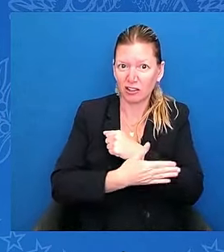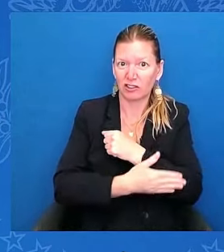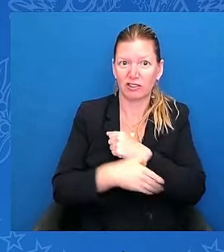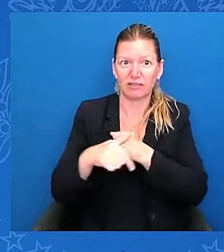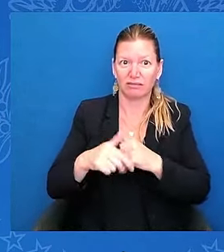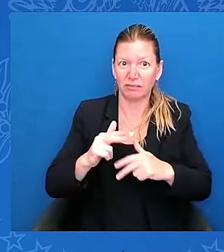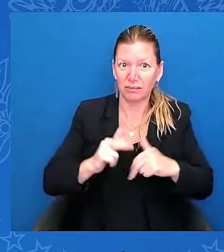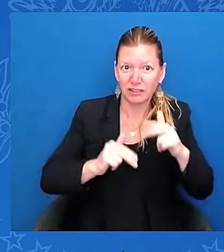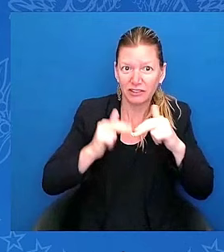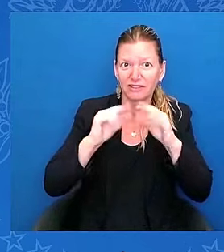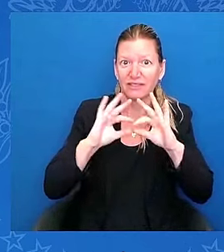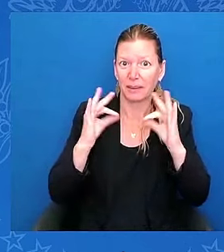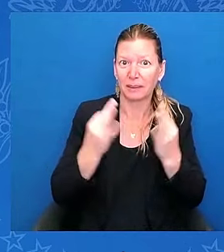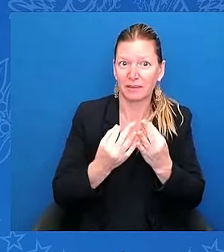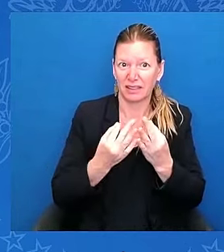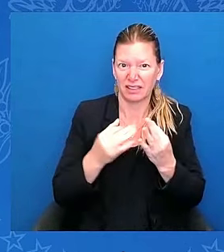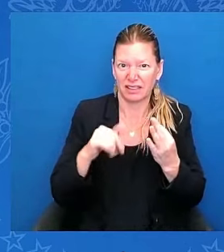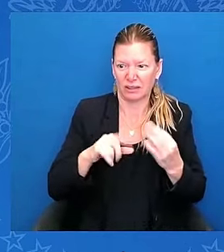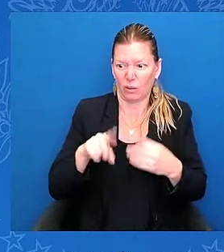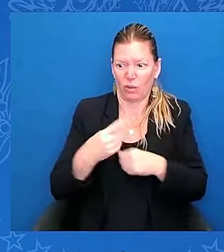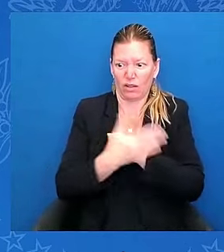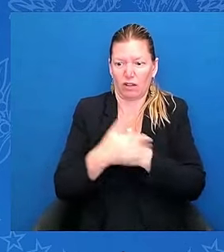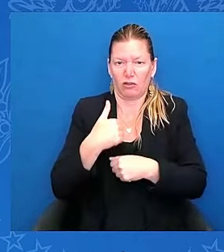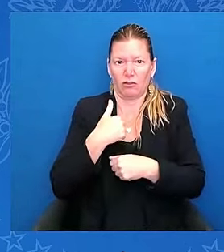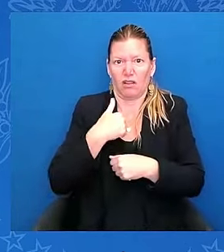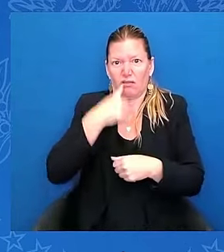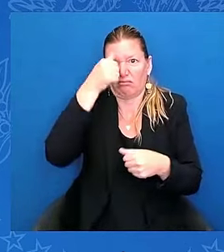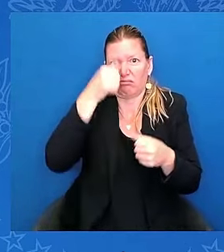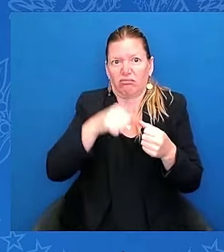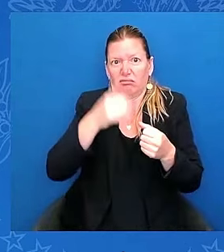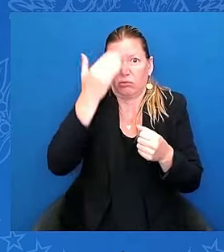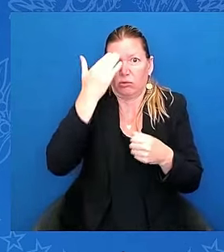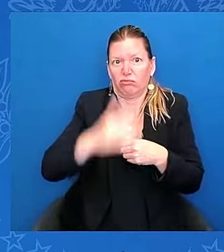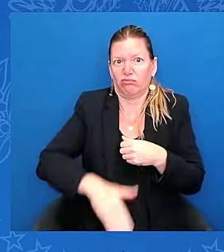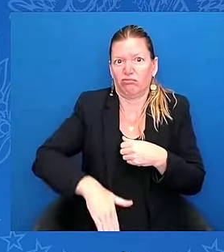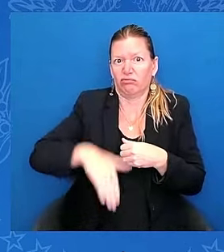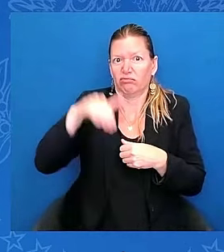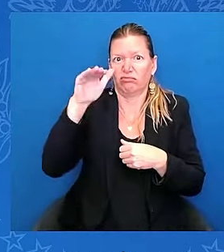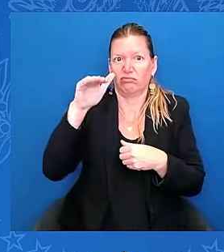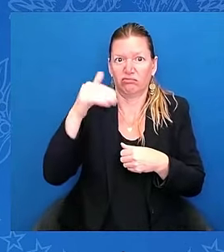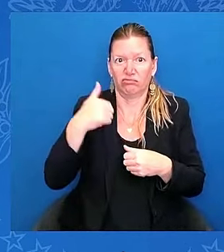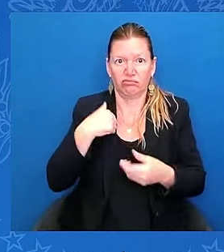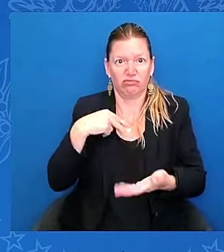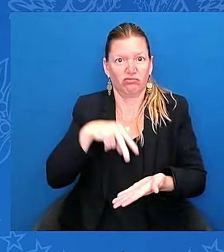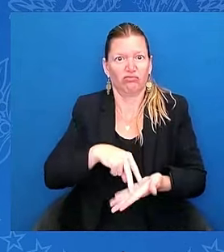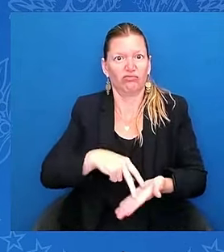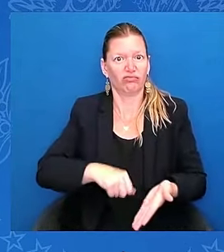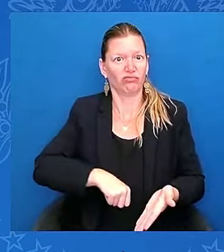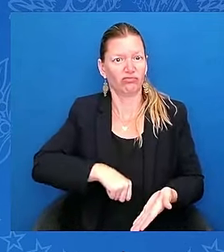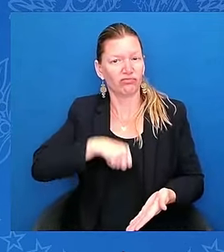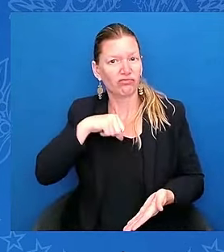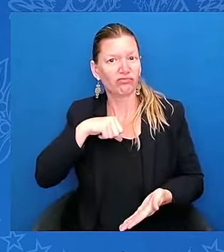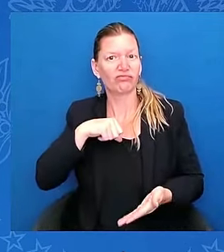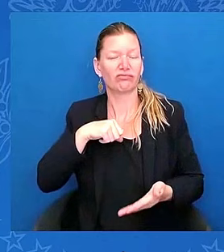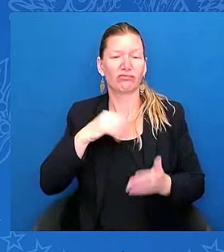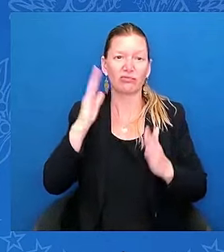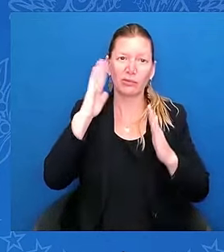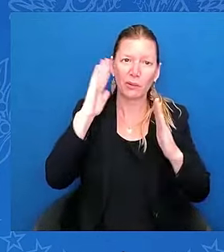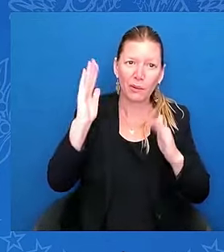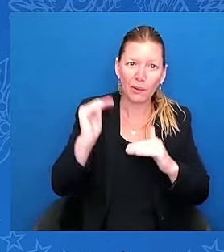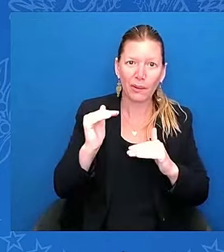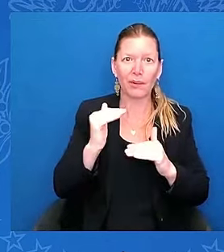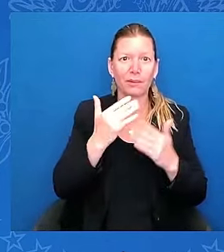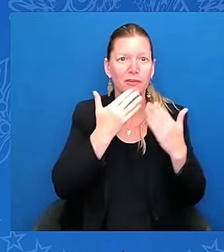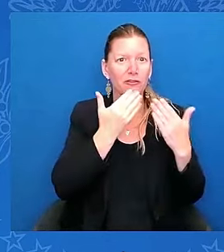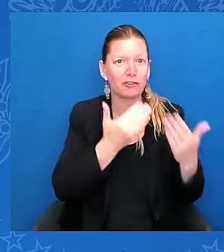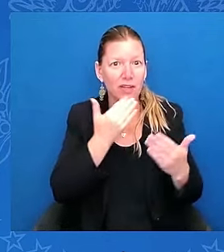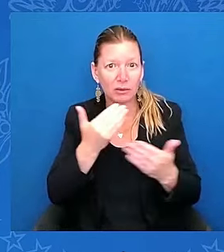I stand before you today filled with hope and gratitude because it is a privilege to personally thank President